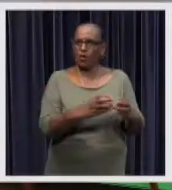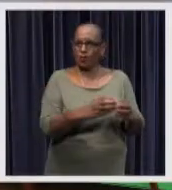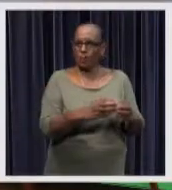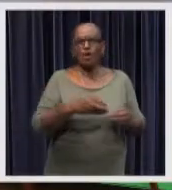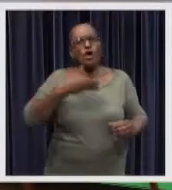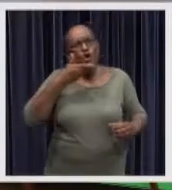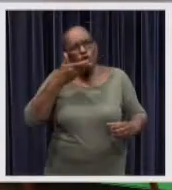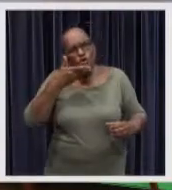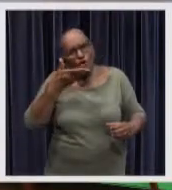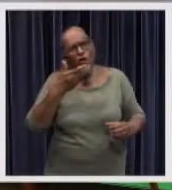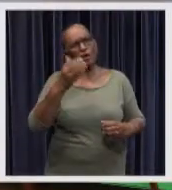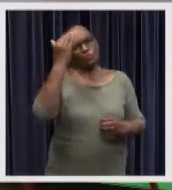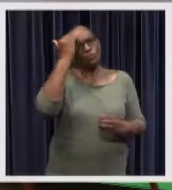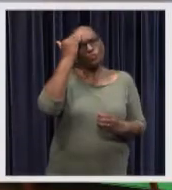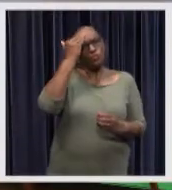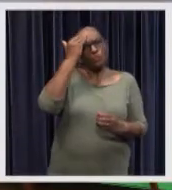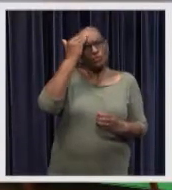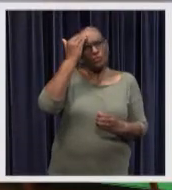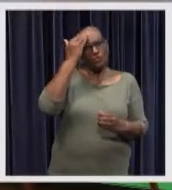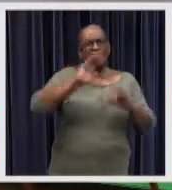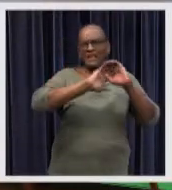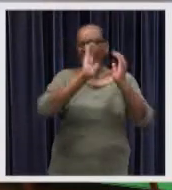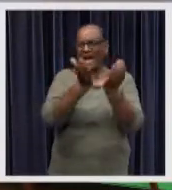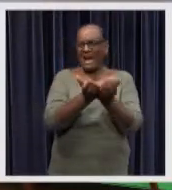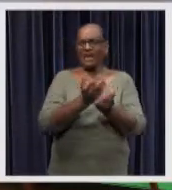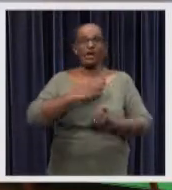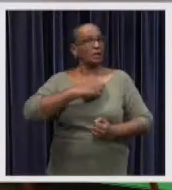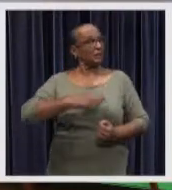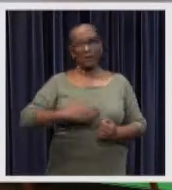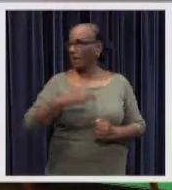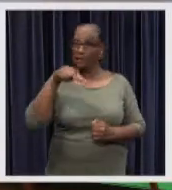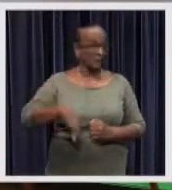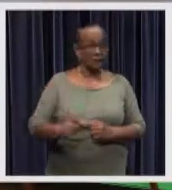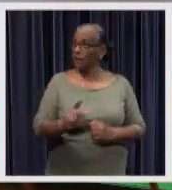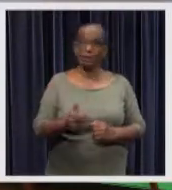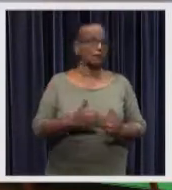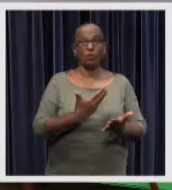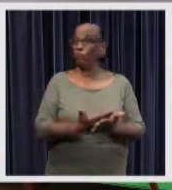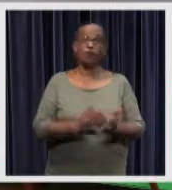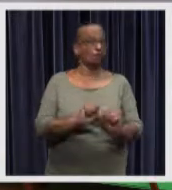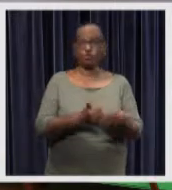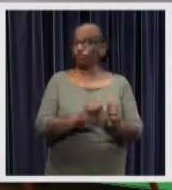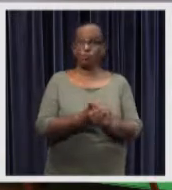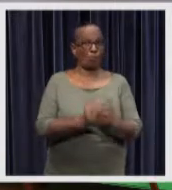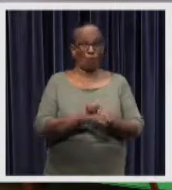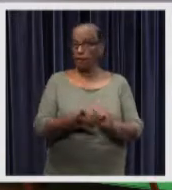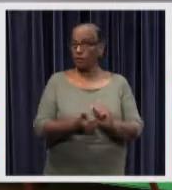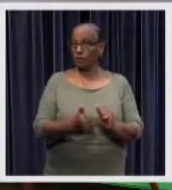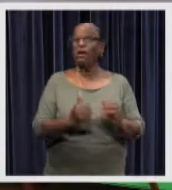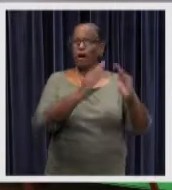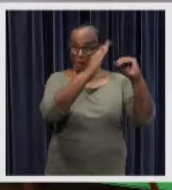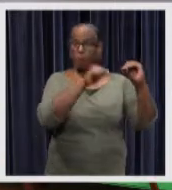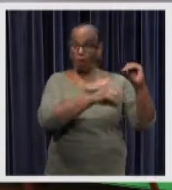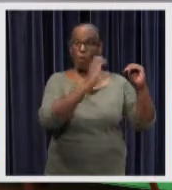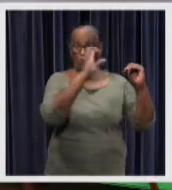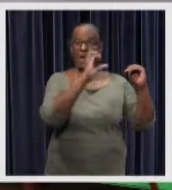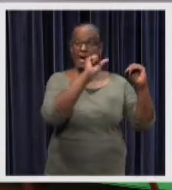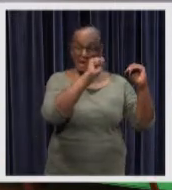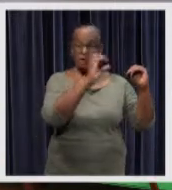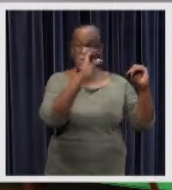young people must realize that certain everyday behavior do not belong in sports